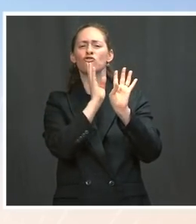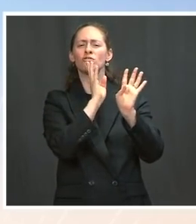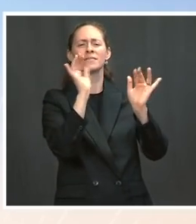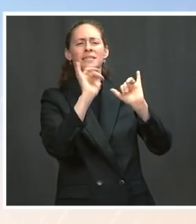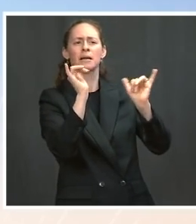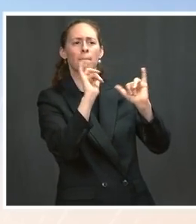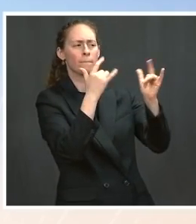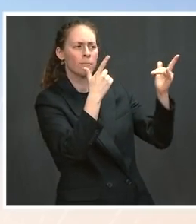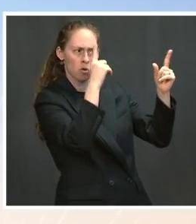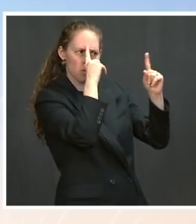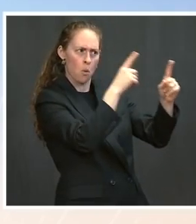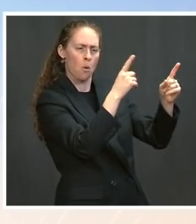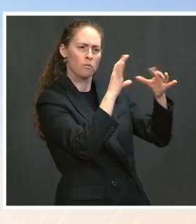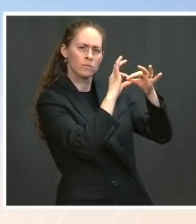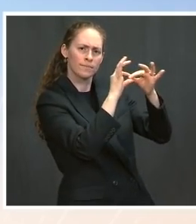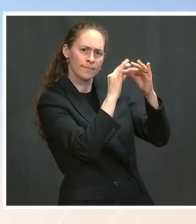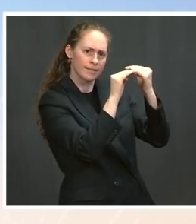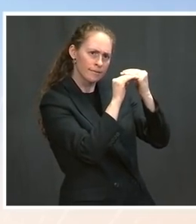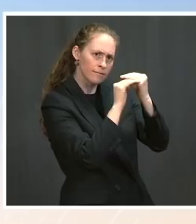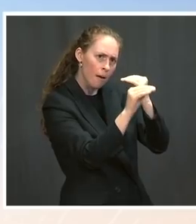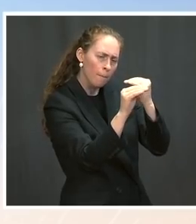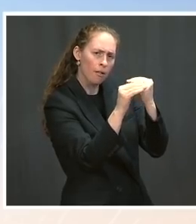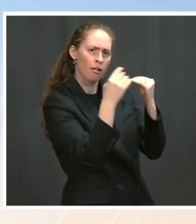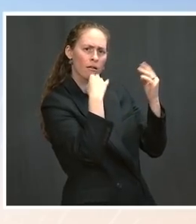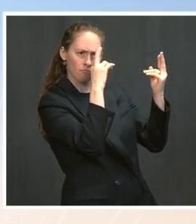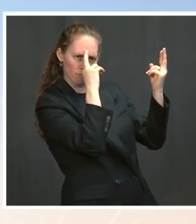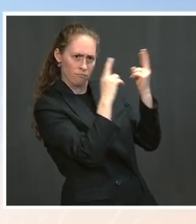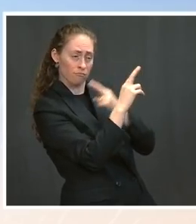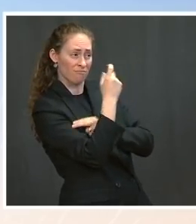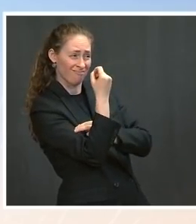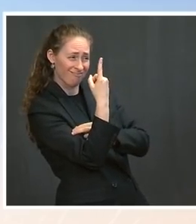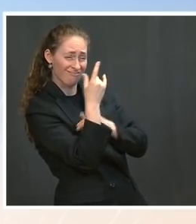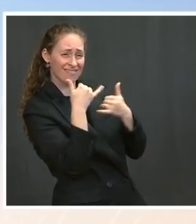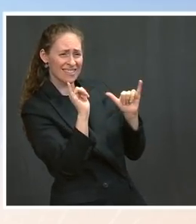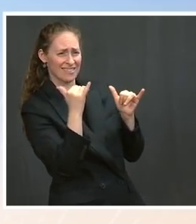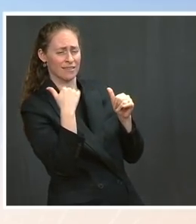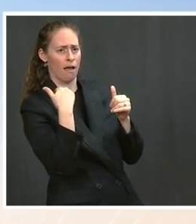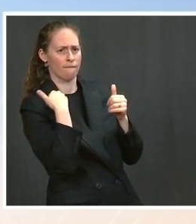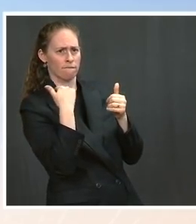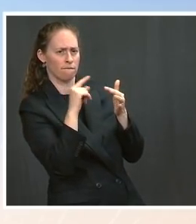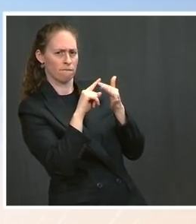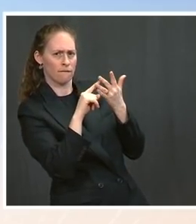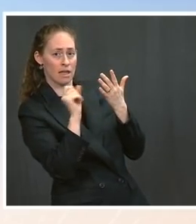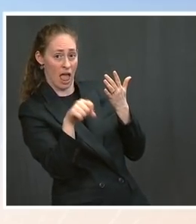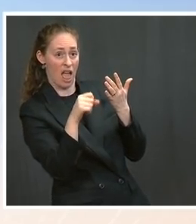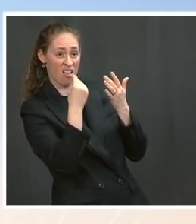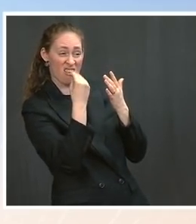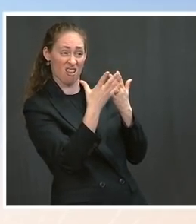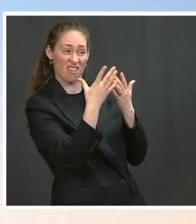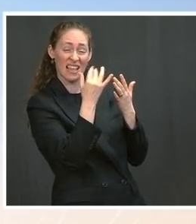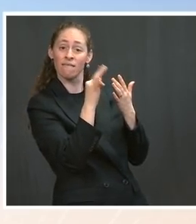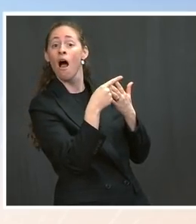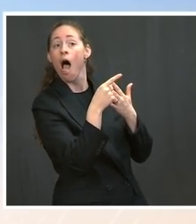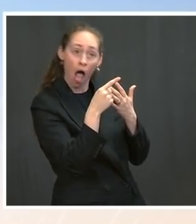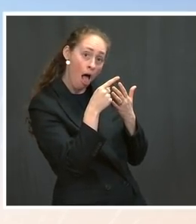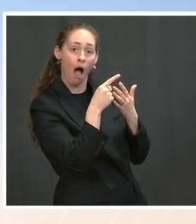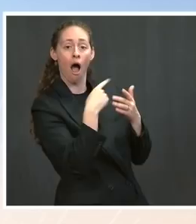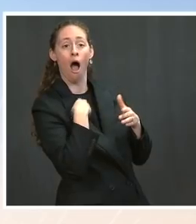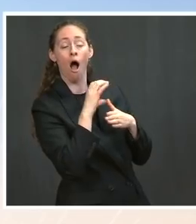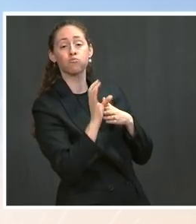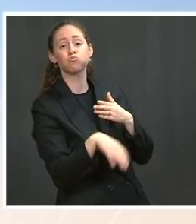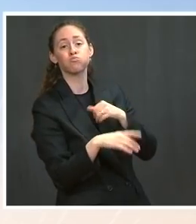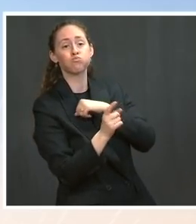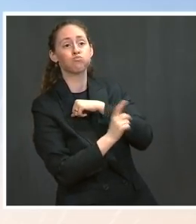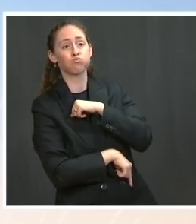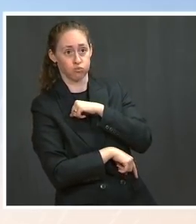we left in there maximum optionality to put in place additional actions should their actions warrant. No one wants to get to